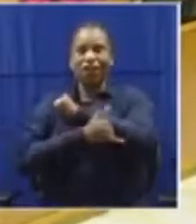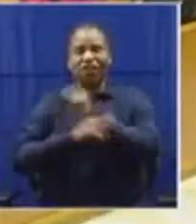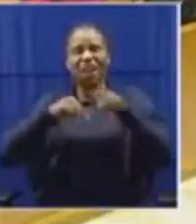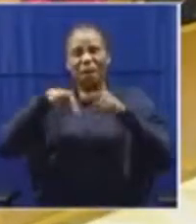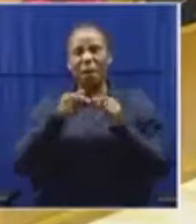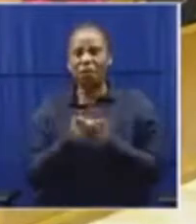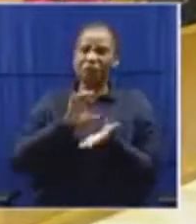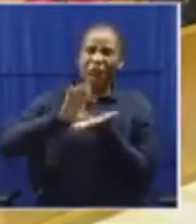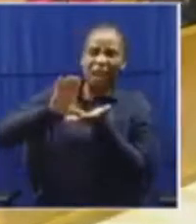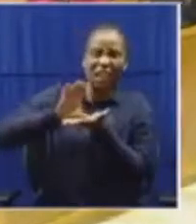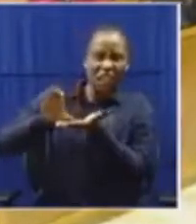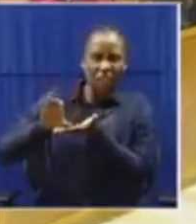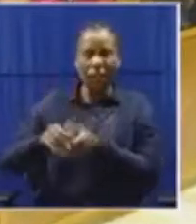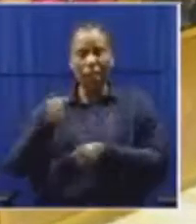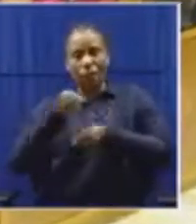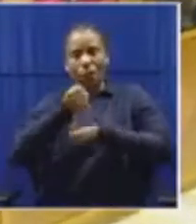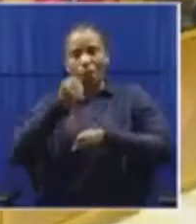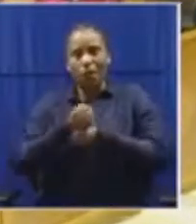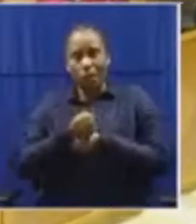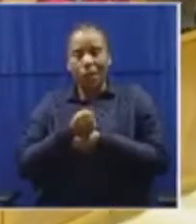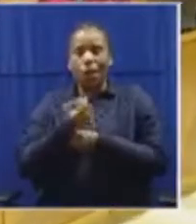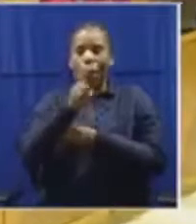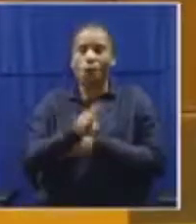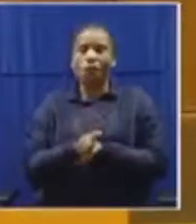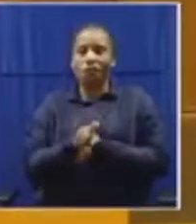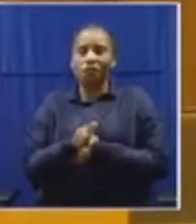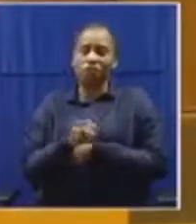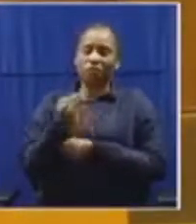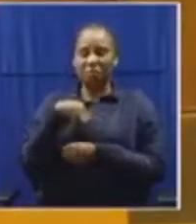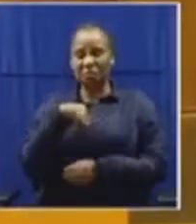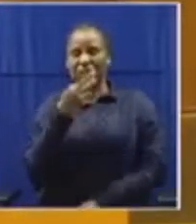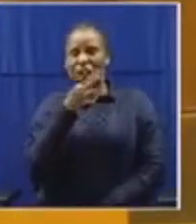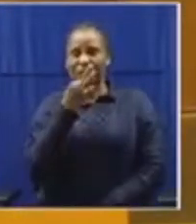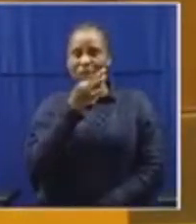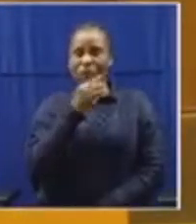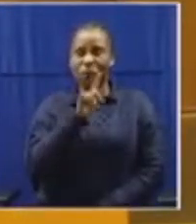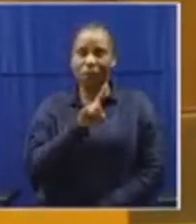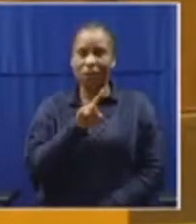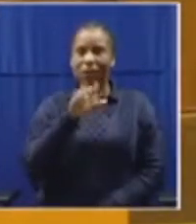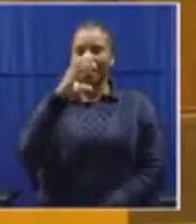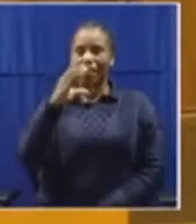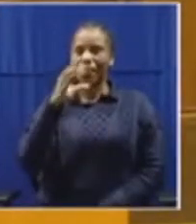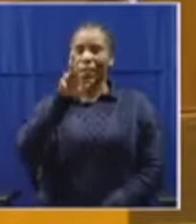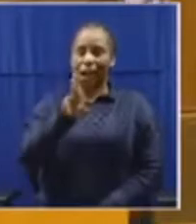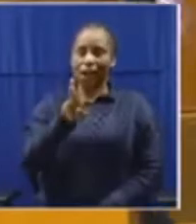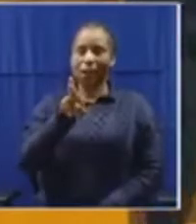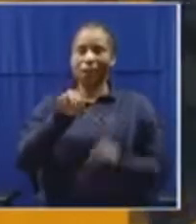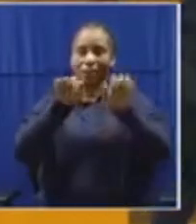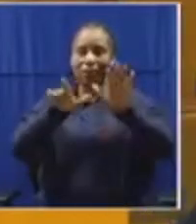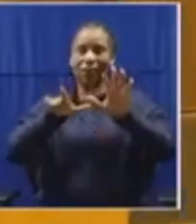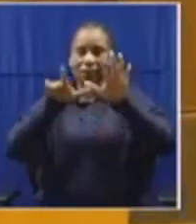the operation of what I would call the CR-17 campaign.